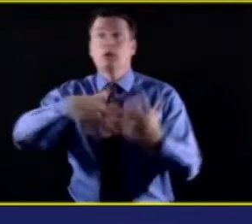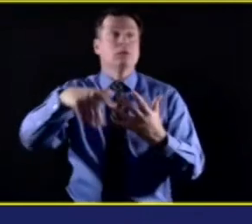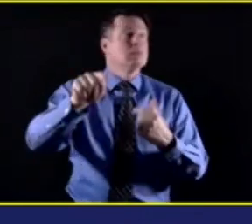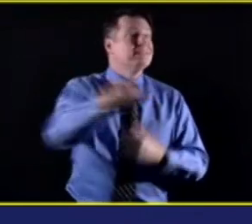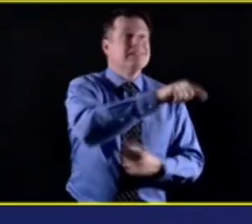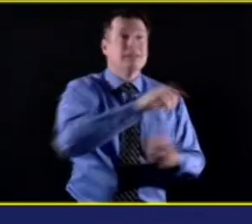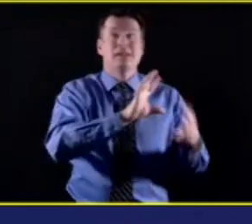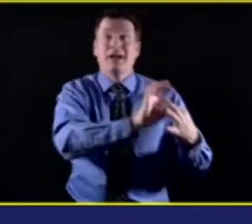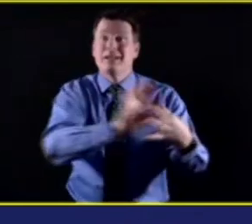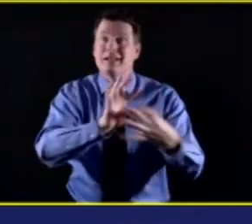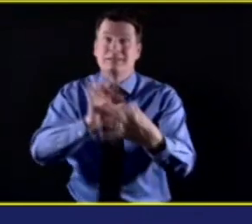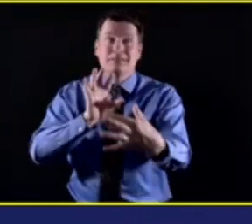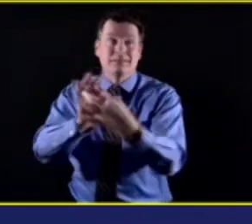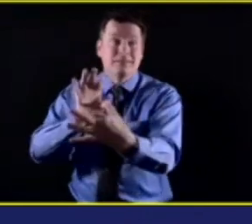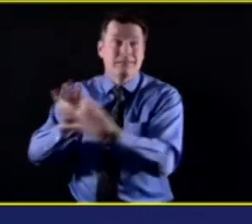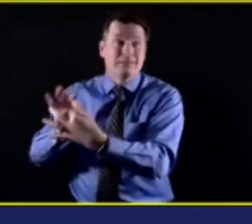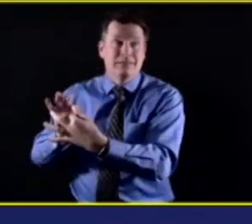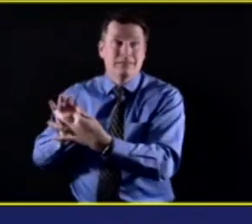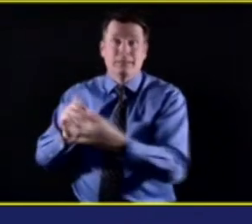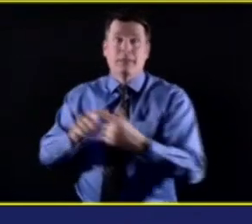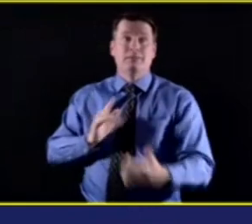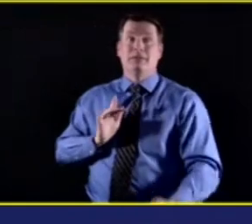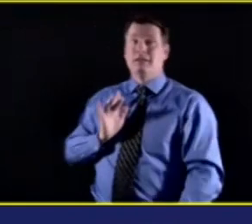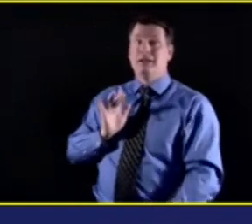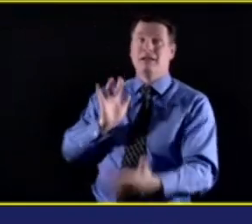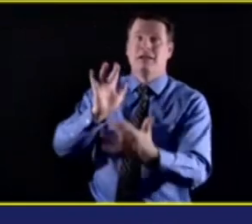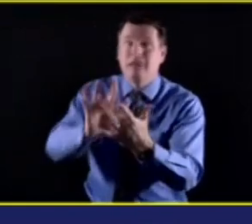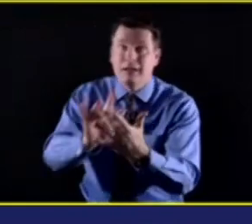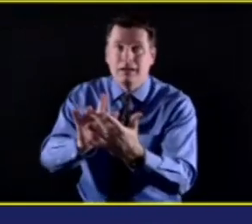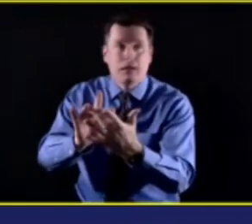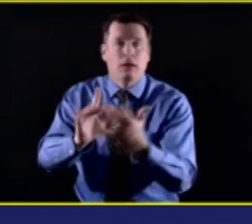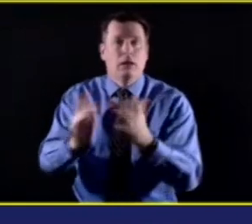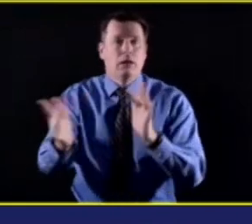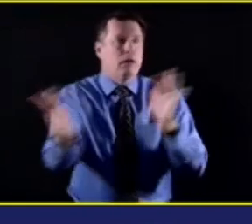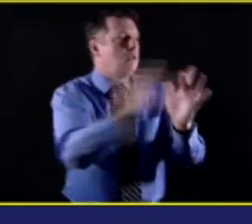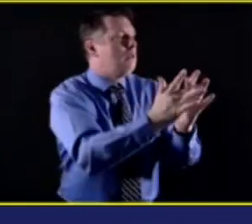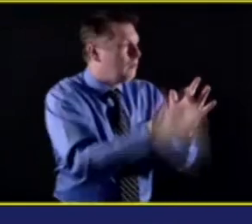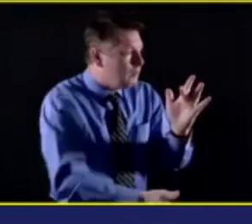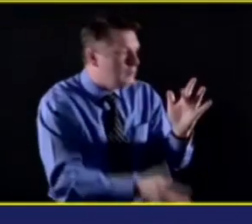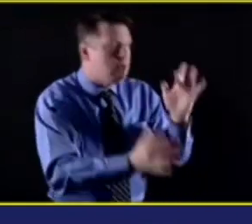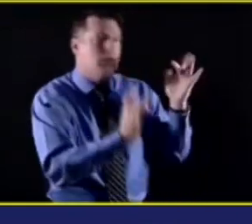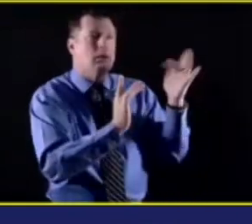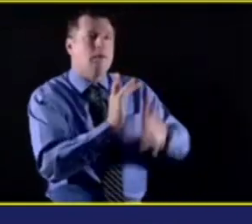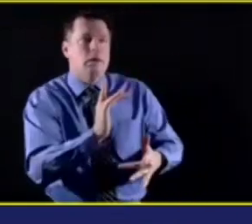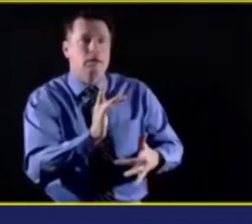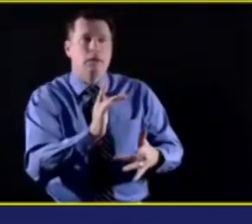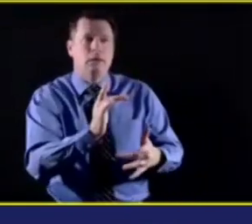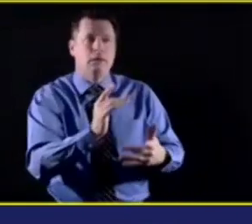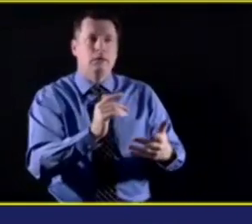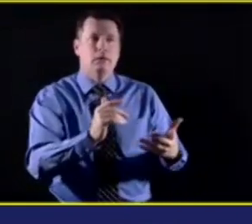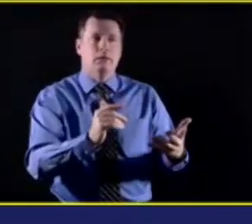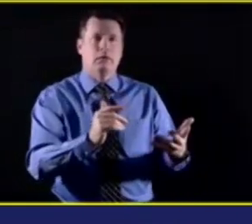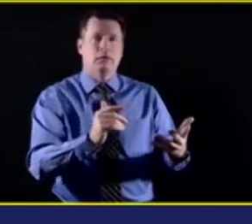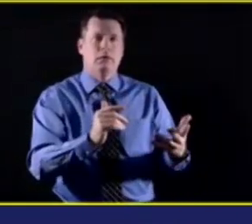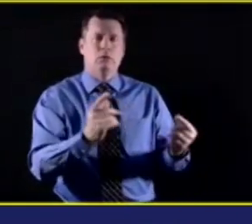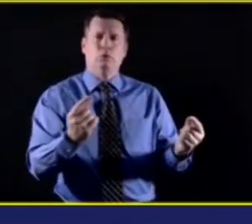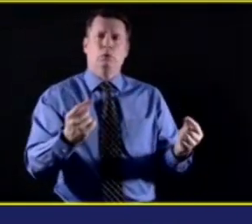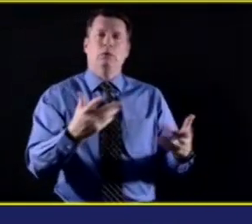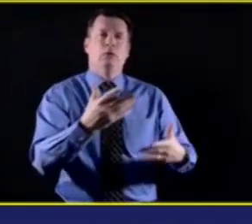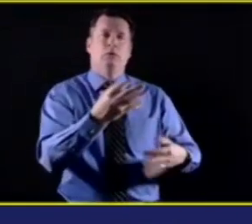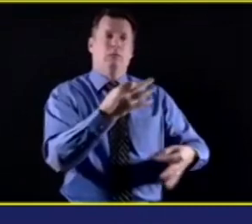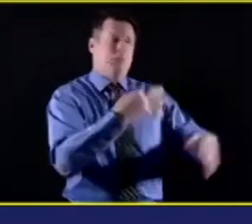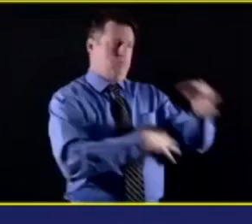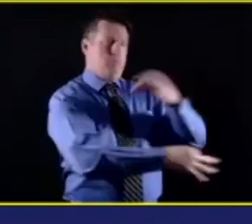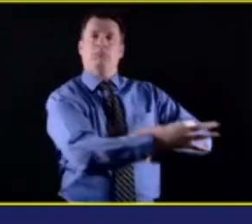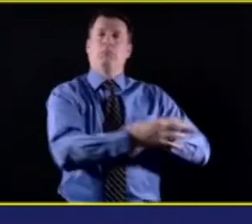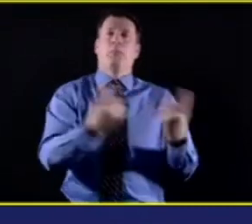sort of, um, to plan ahead for how to promote connectedness for yourself during this time and, and moving forward or anytime that there's